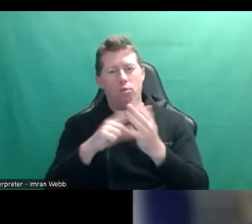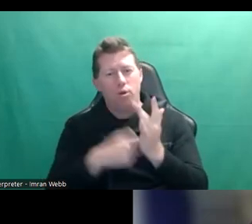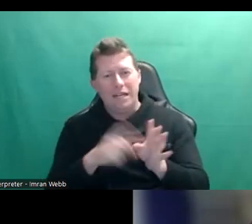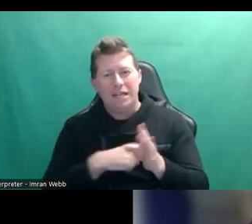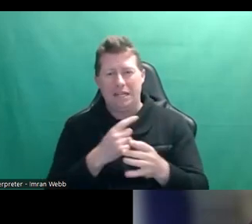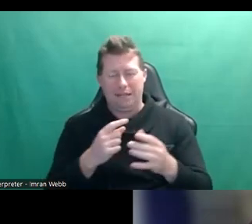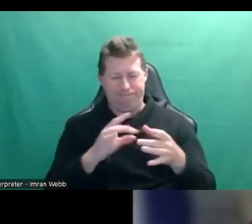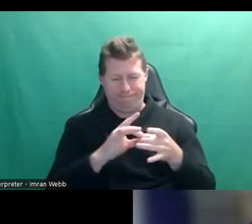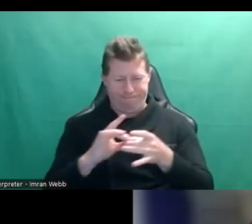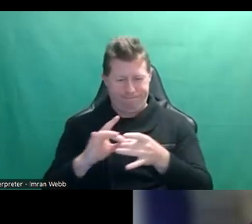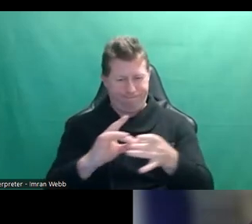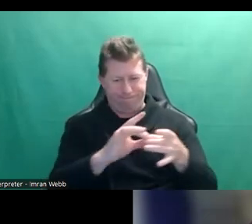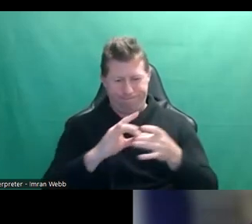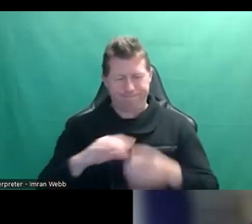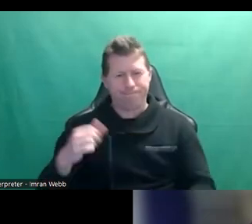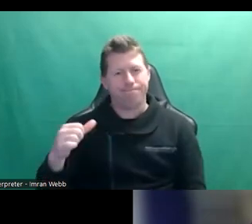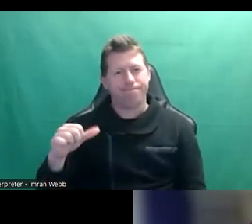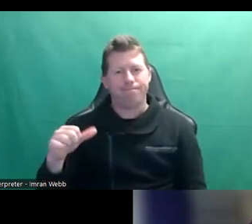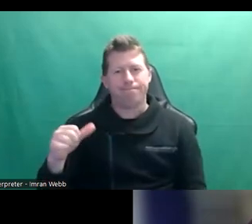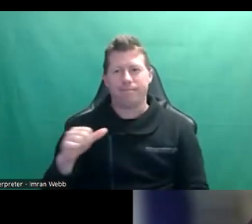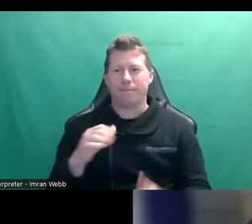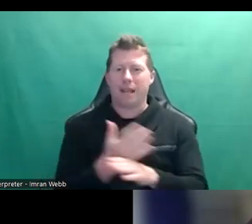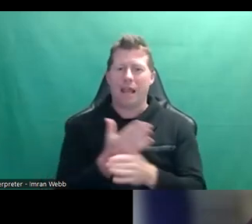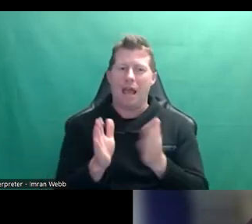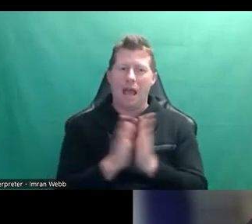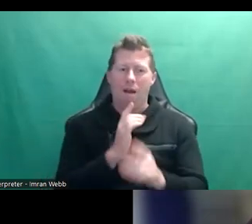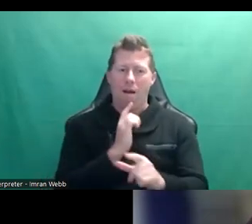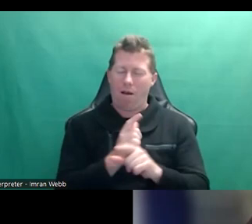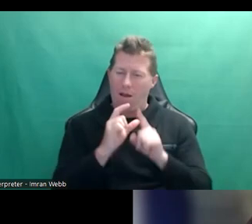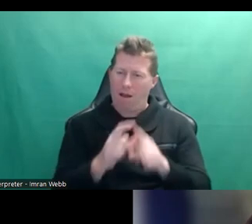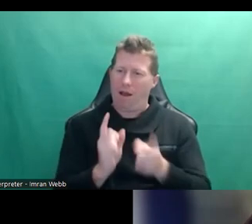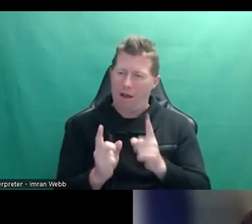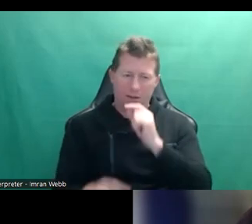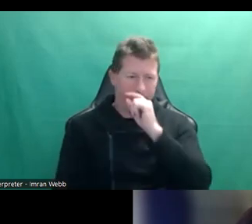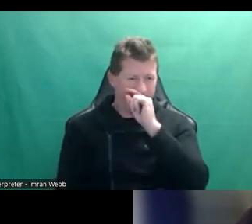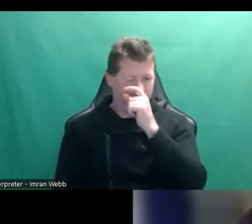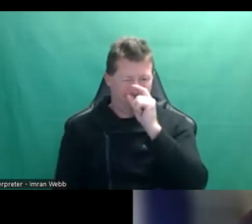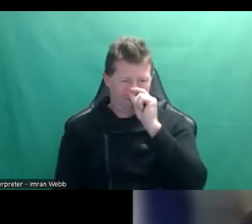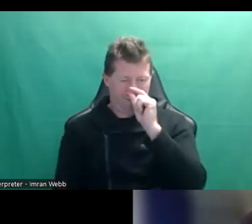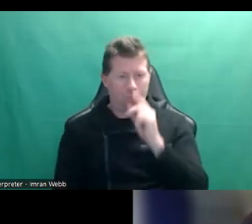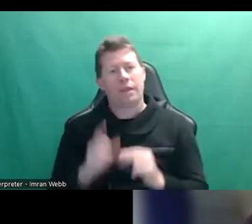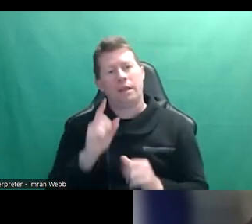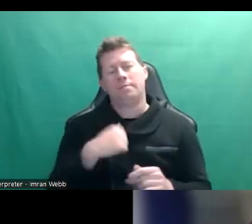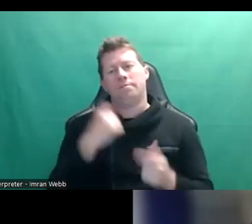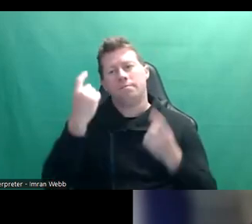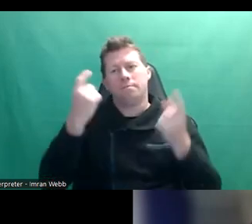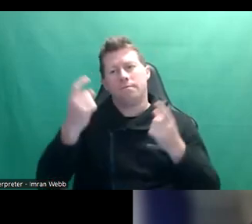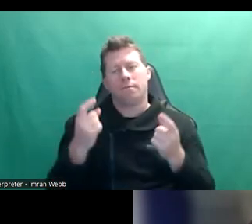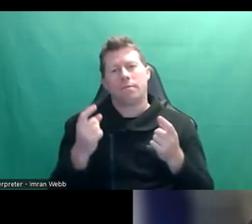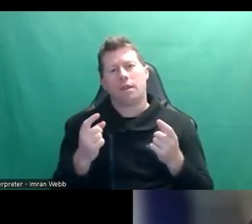conversations a bit more difficult. I want to talk about something that has,